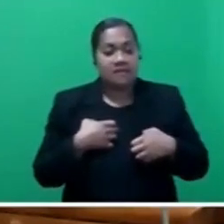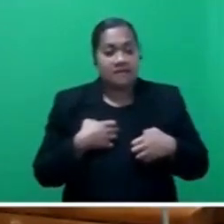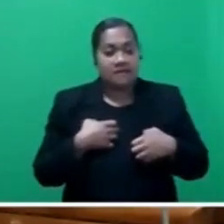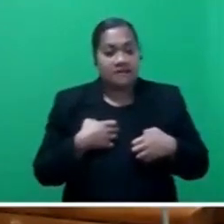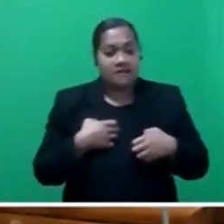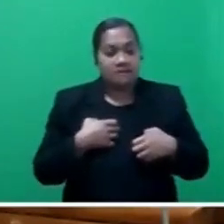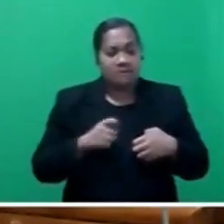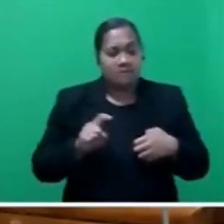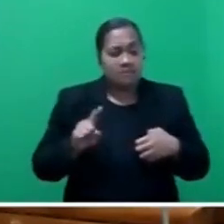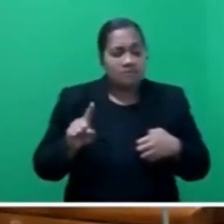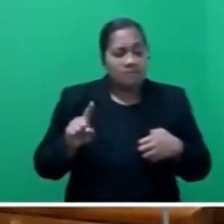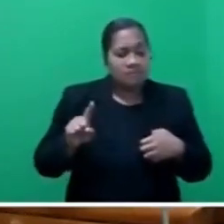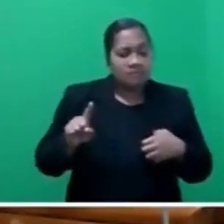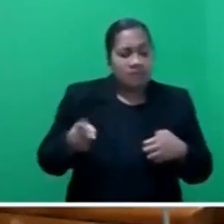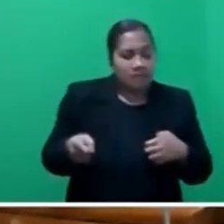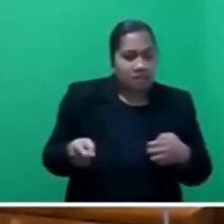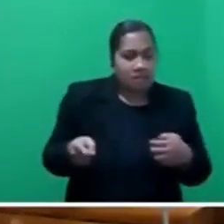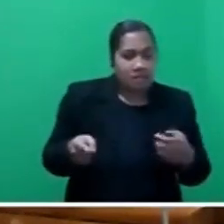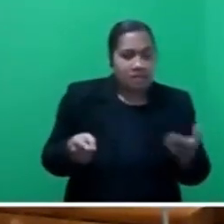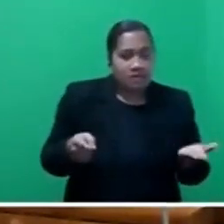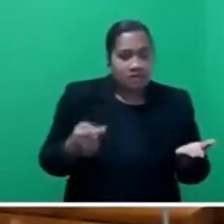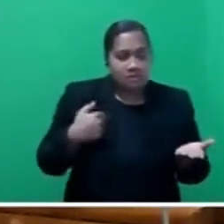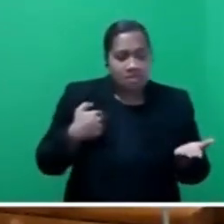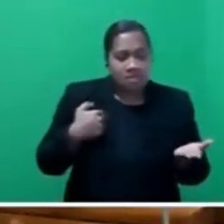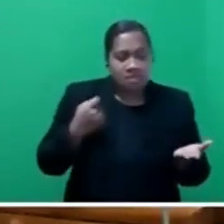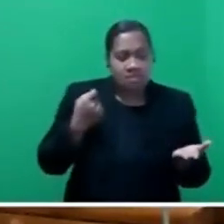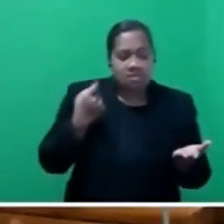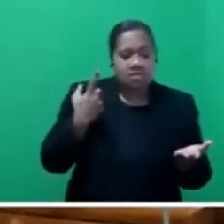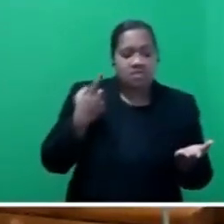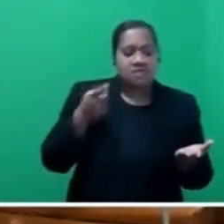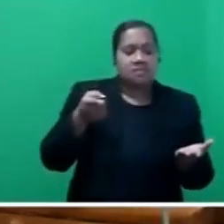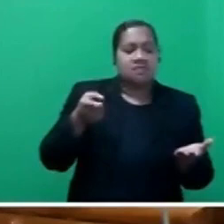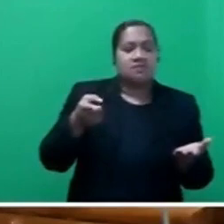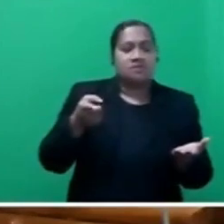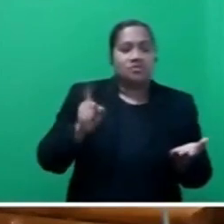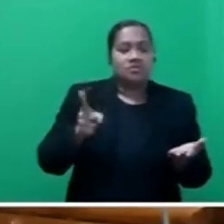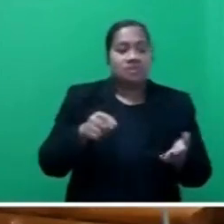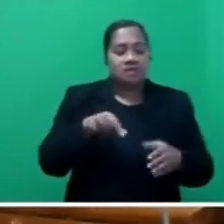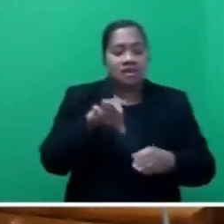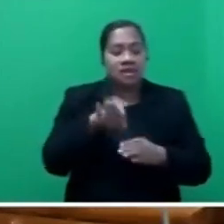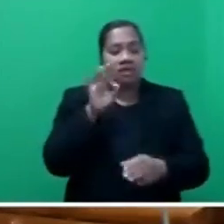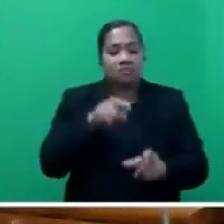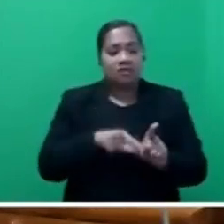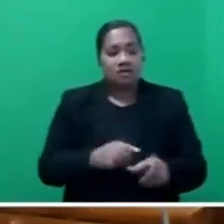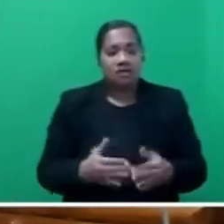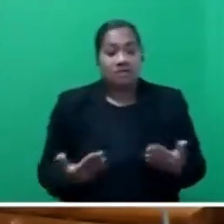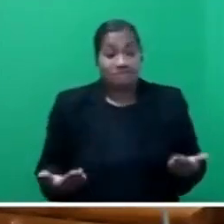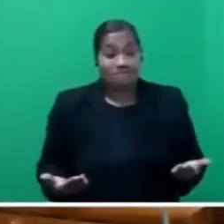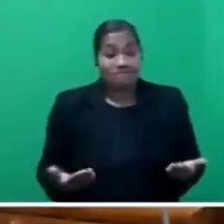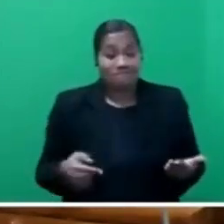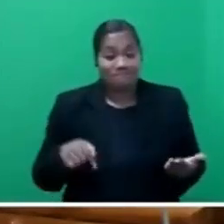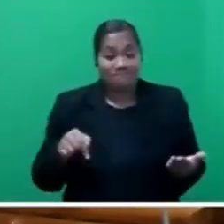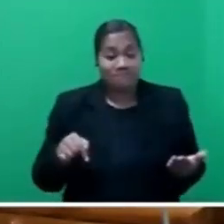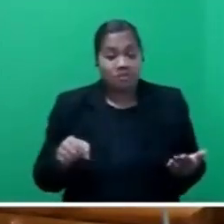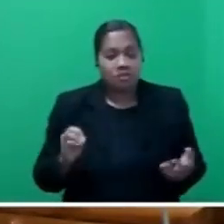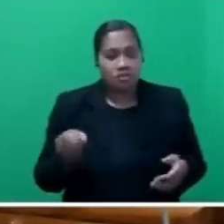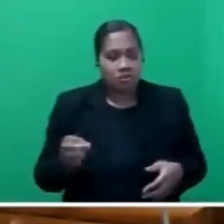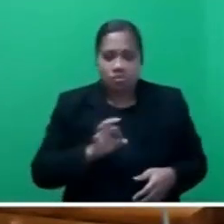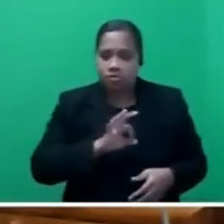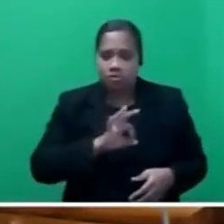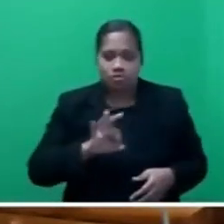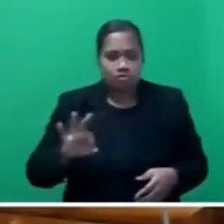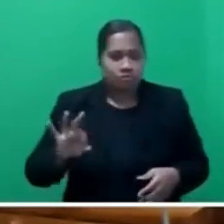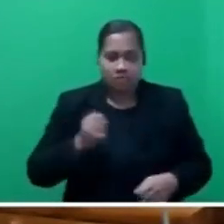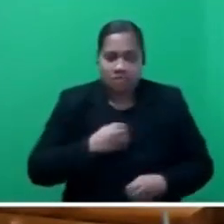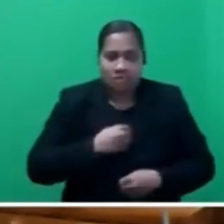But then, I realised that this is an election year, Mr Speaker, sir. Mr so we should never be surprised